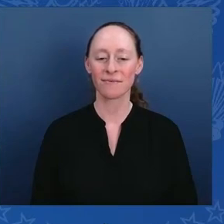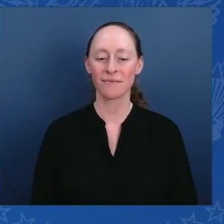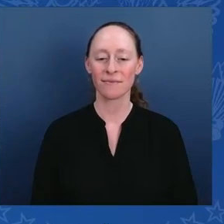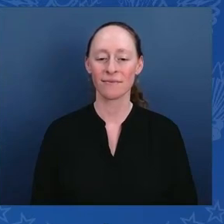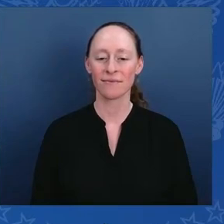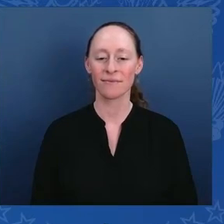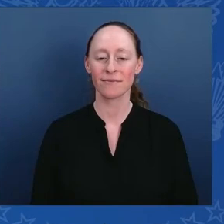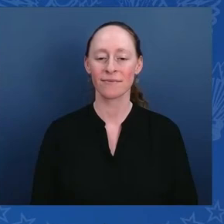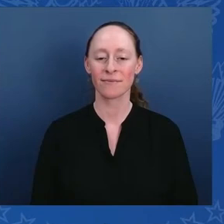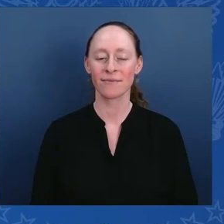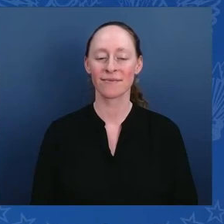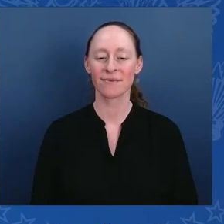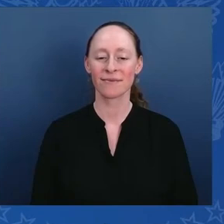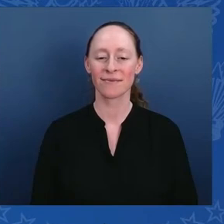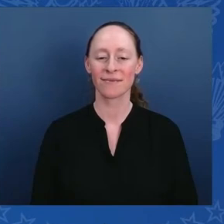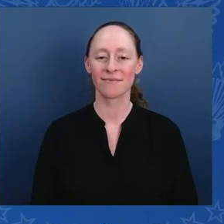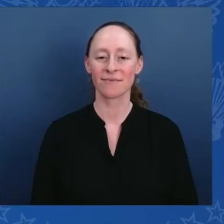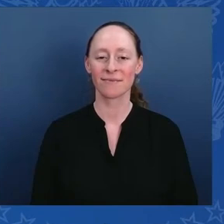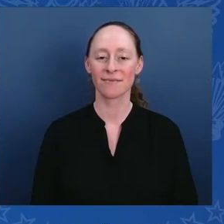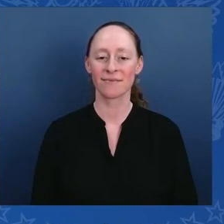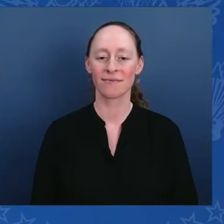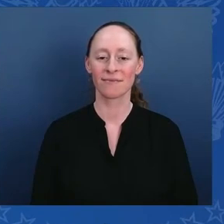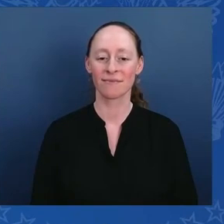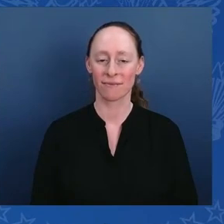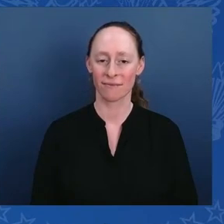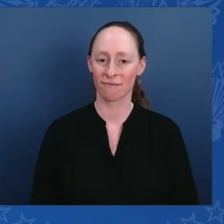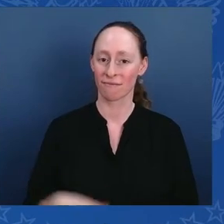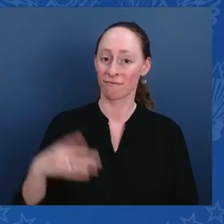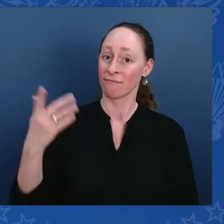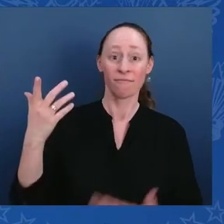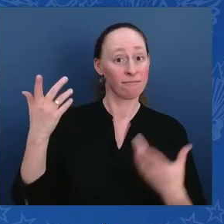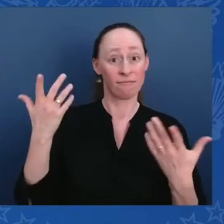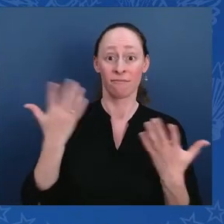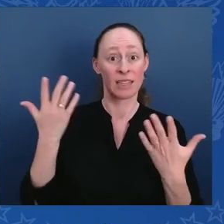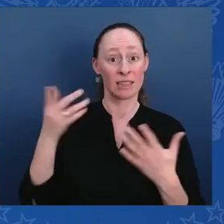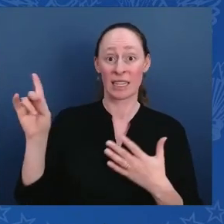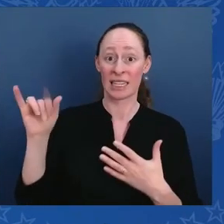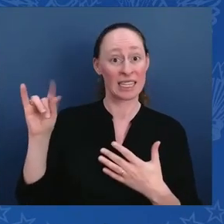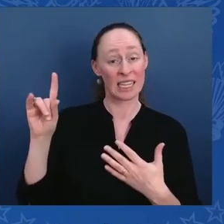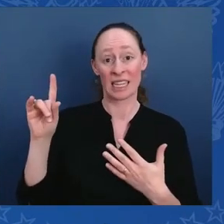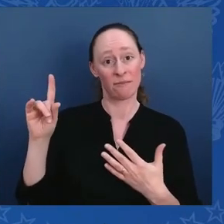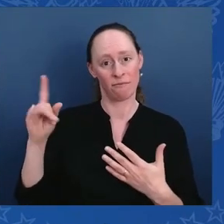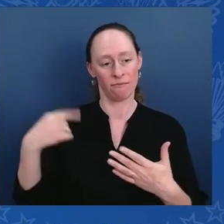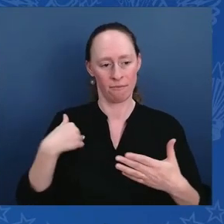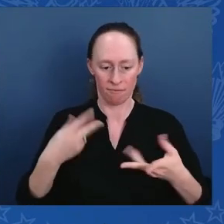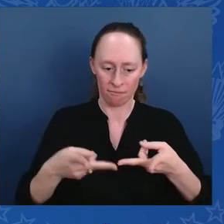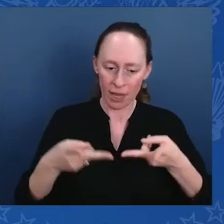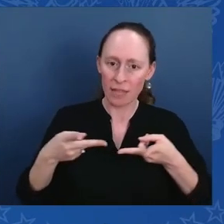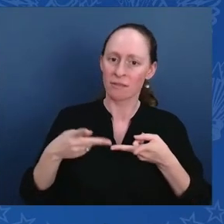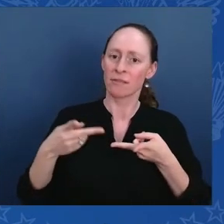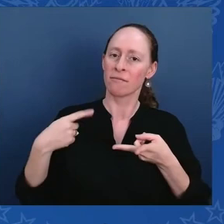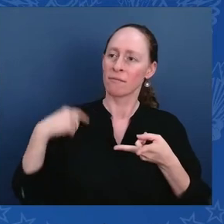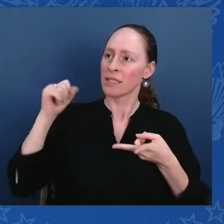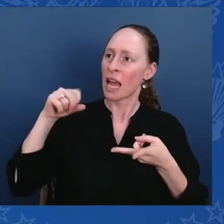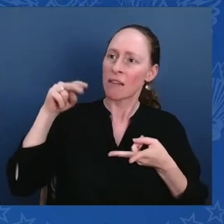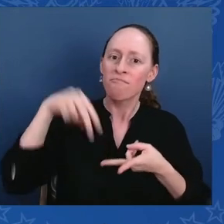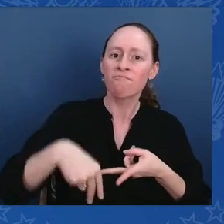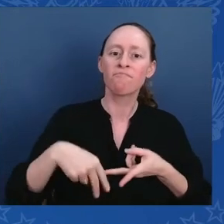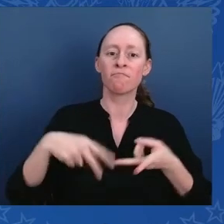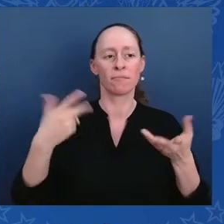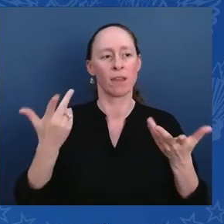He gave us all a space. He gave us all a place. He gave us all the opportunity to have a voice. May I again